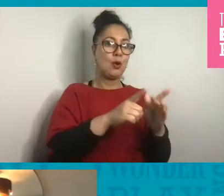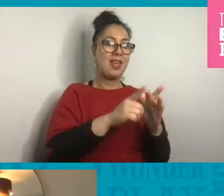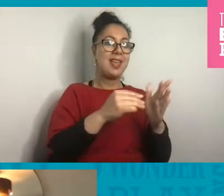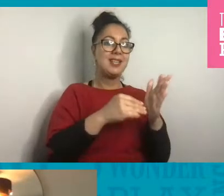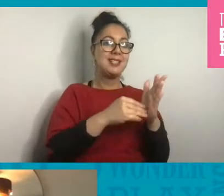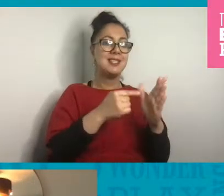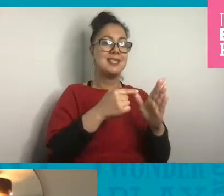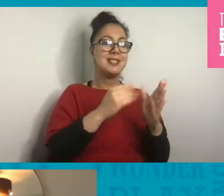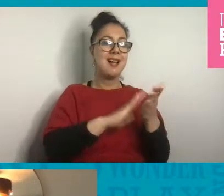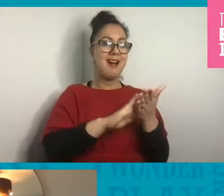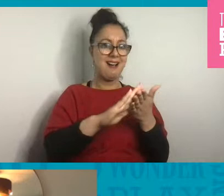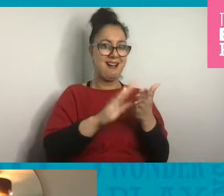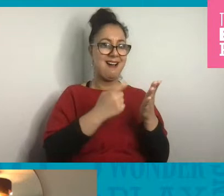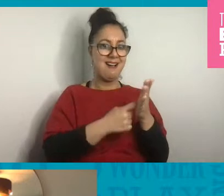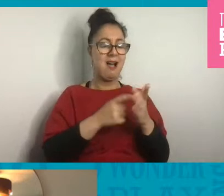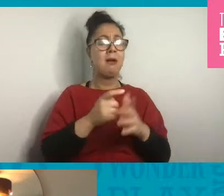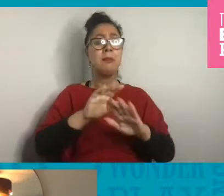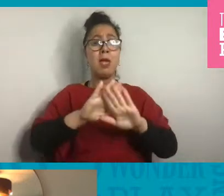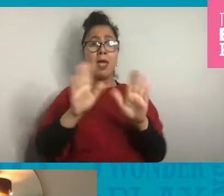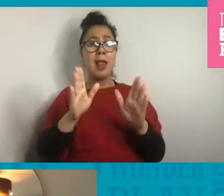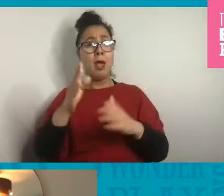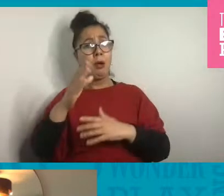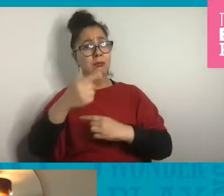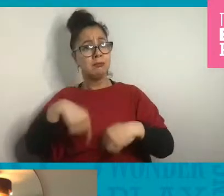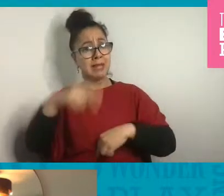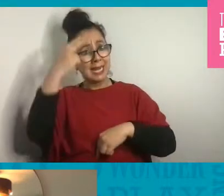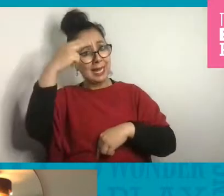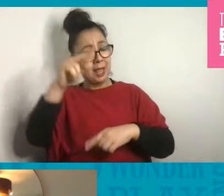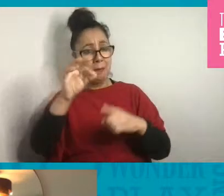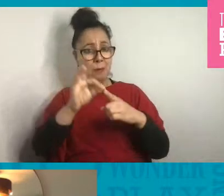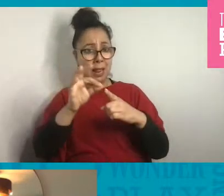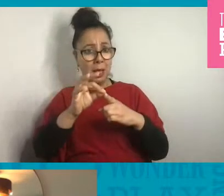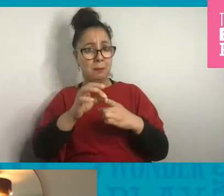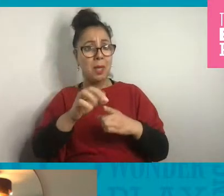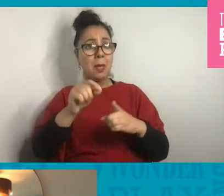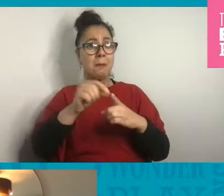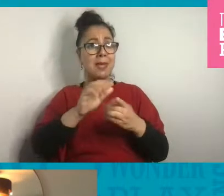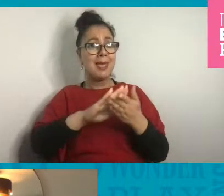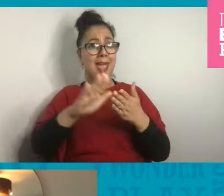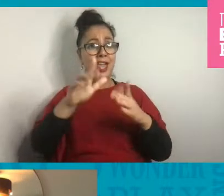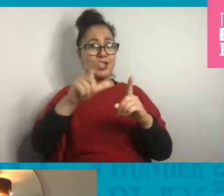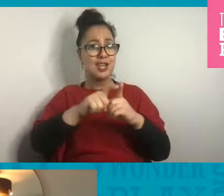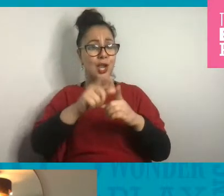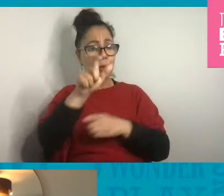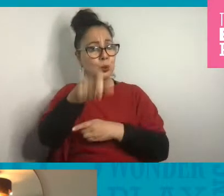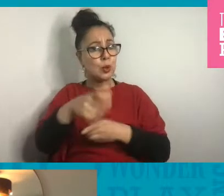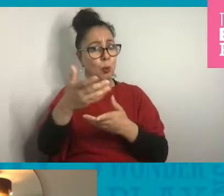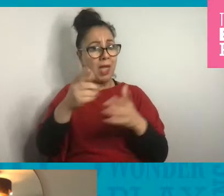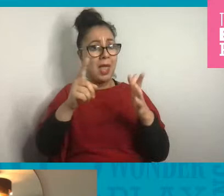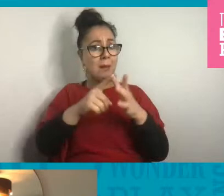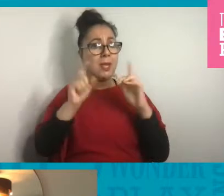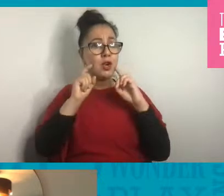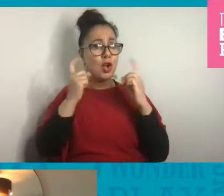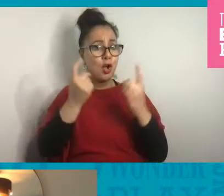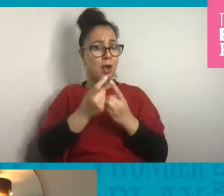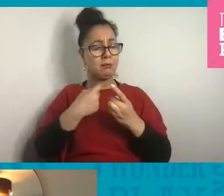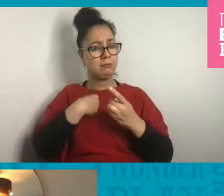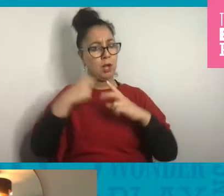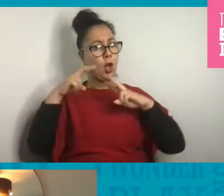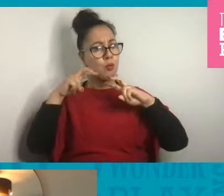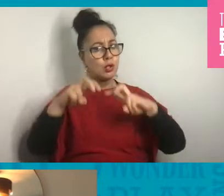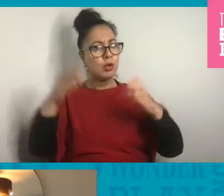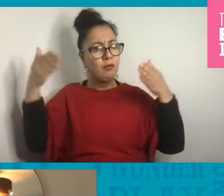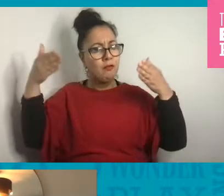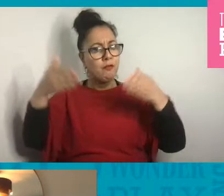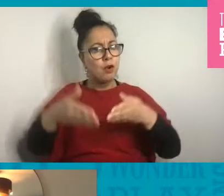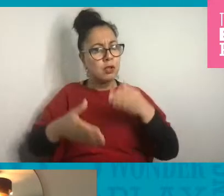Hello, everyone. I'm Paloma and I'm a PhD student at Imperial College. My research is focused in